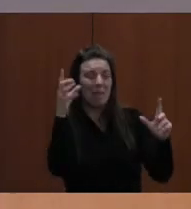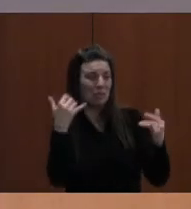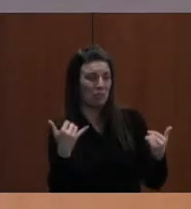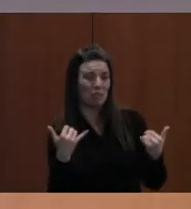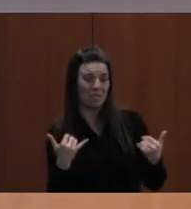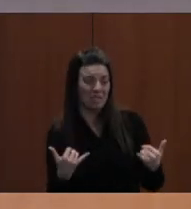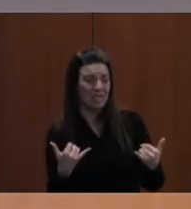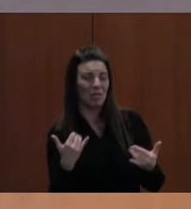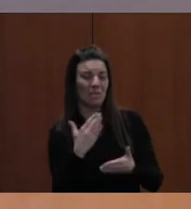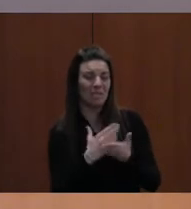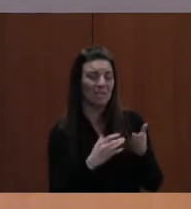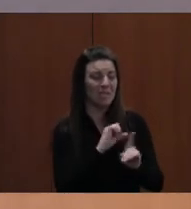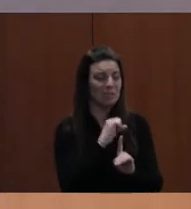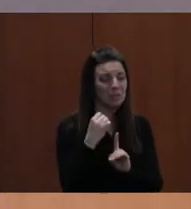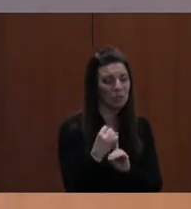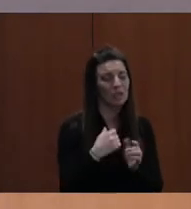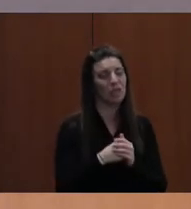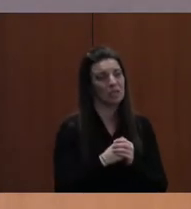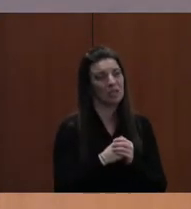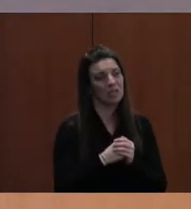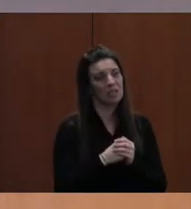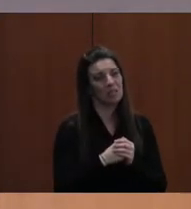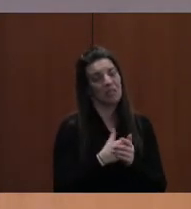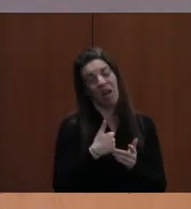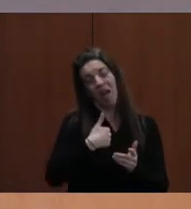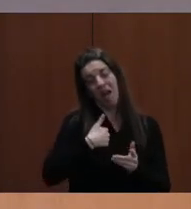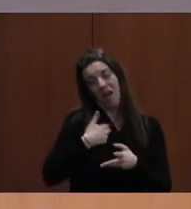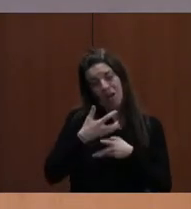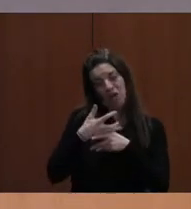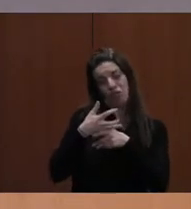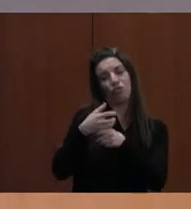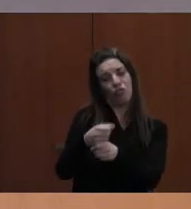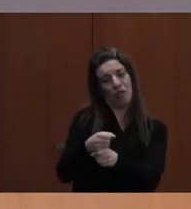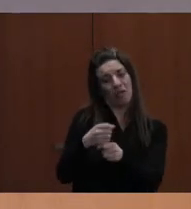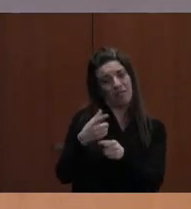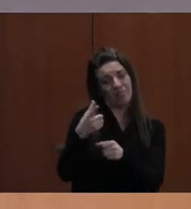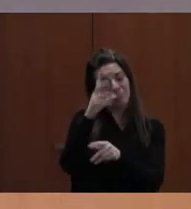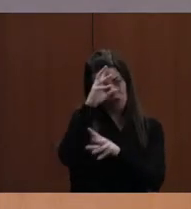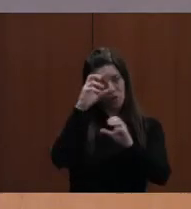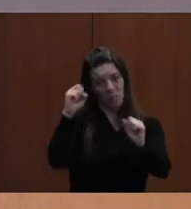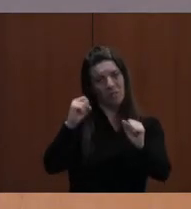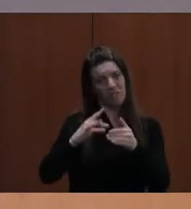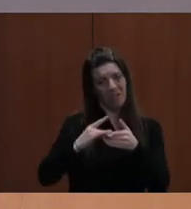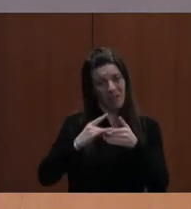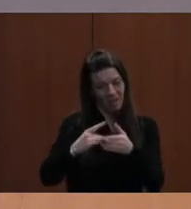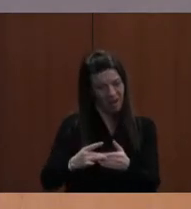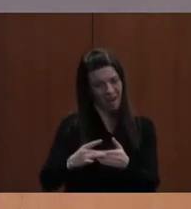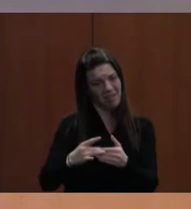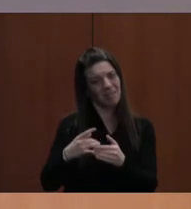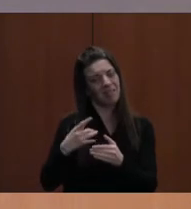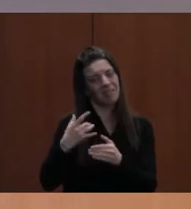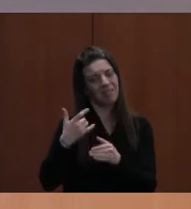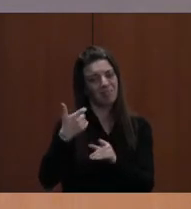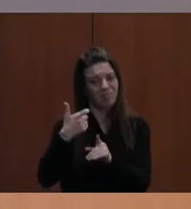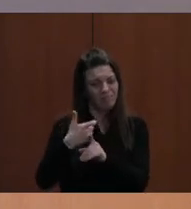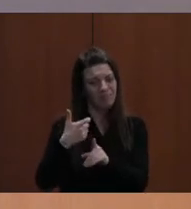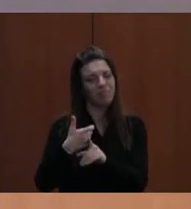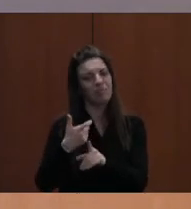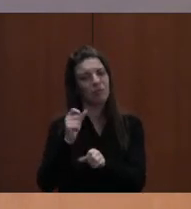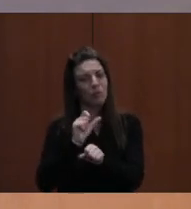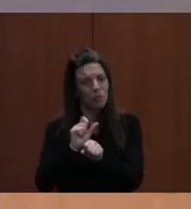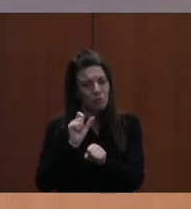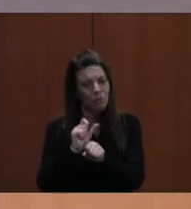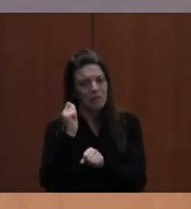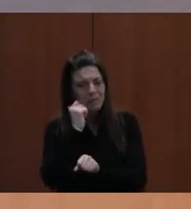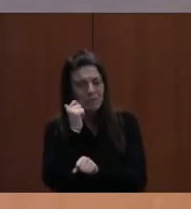I trust the guidance of the superintendent. He works with this day in, day out, as does staff.